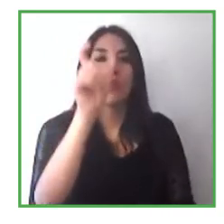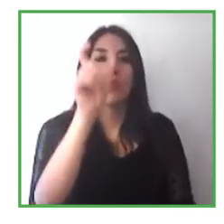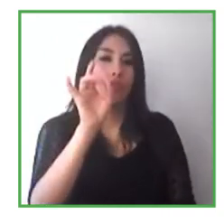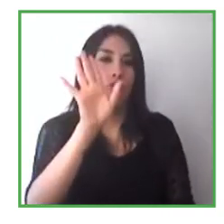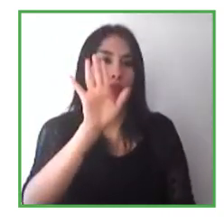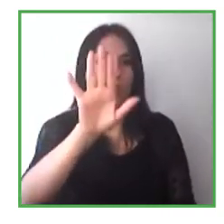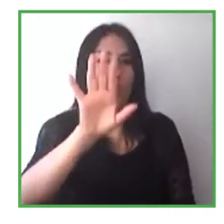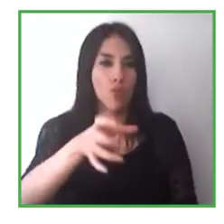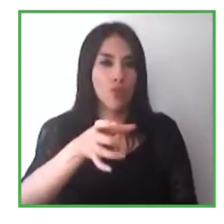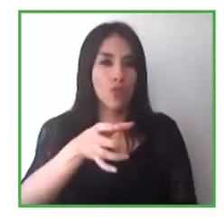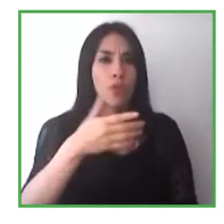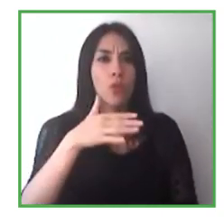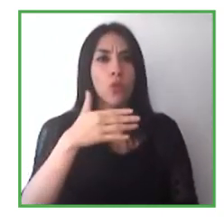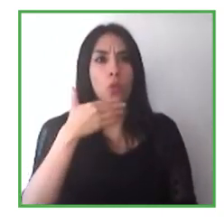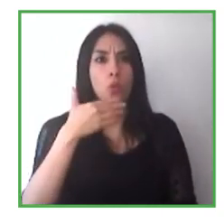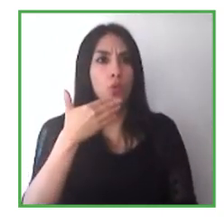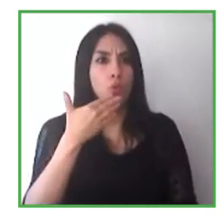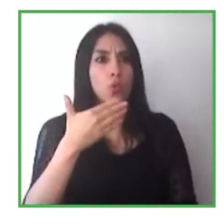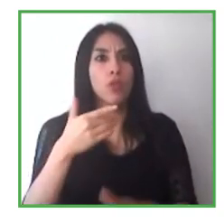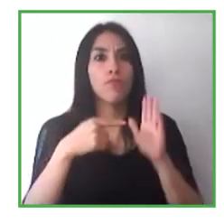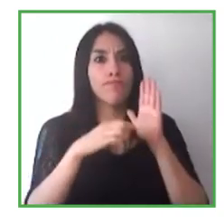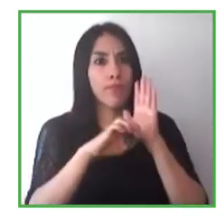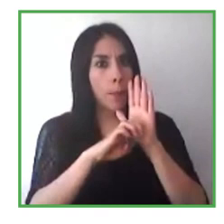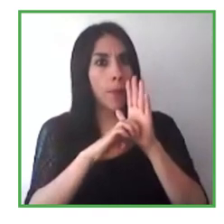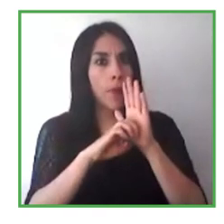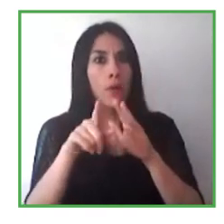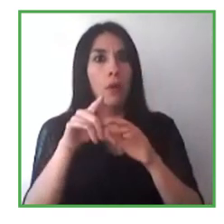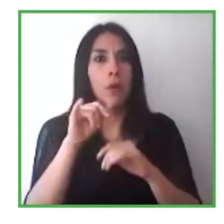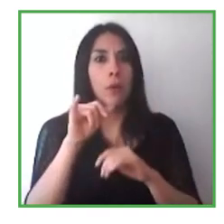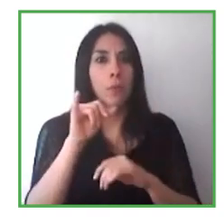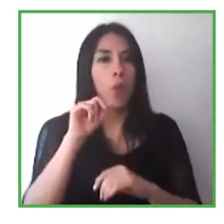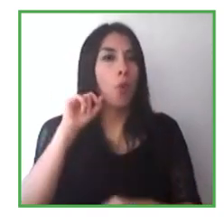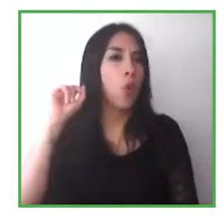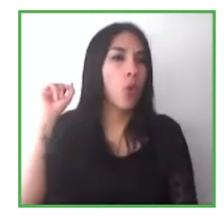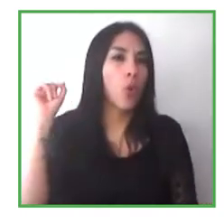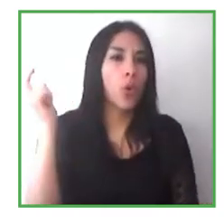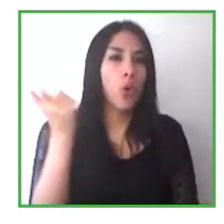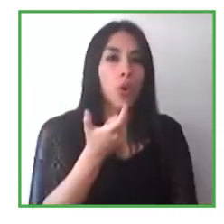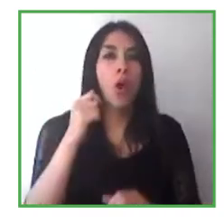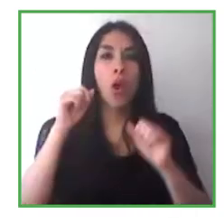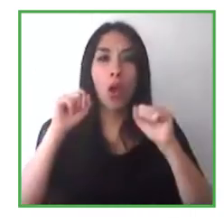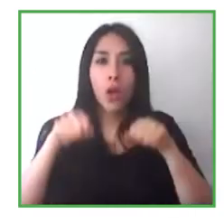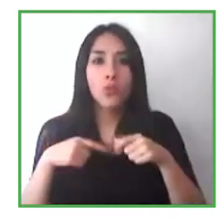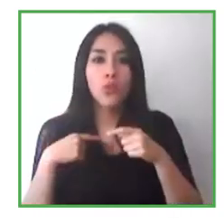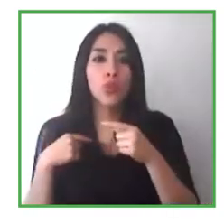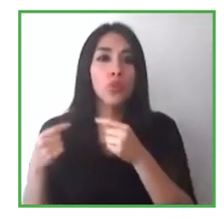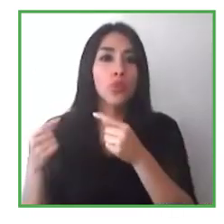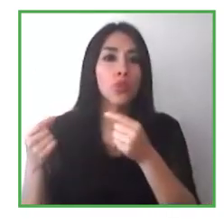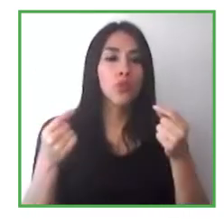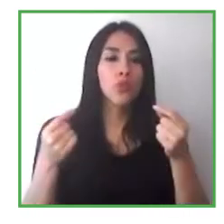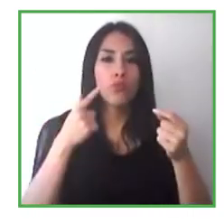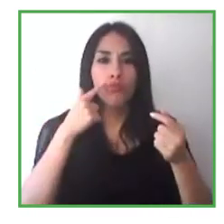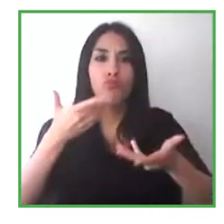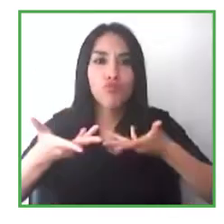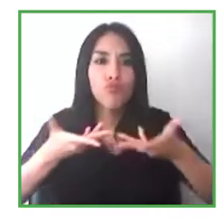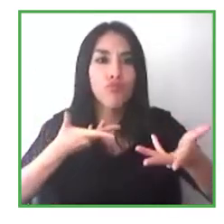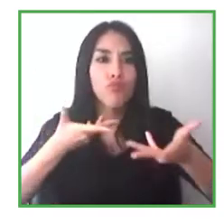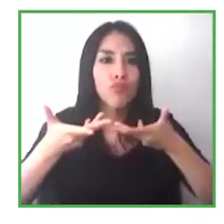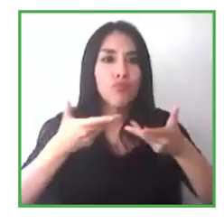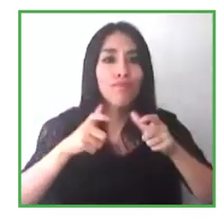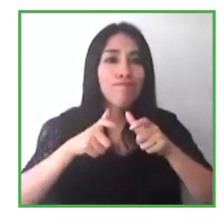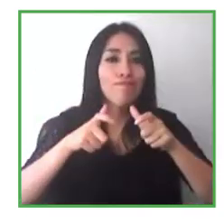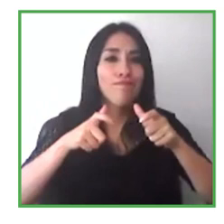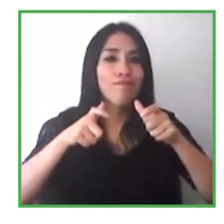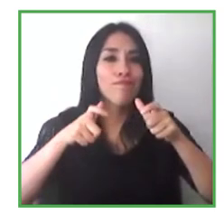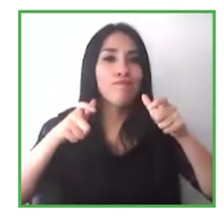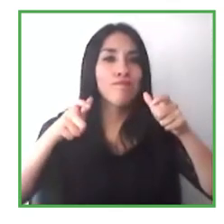we think about trying to expand inclusion. And you're actually doing it and leveraging consultants to do real work and real jobs. You're experiencing